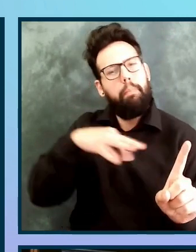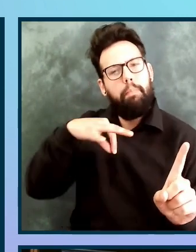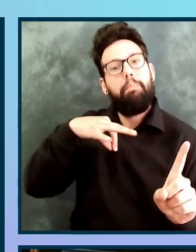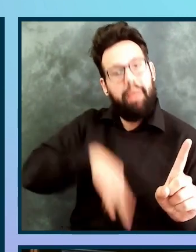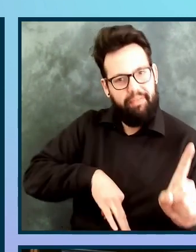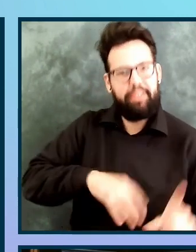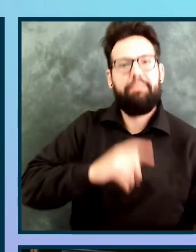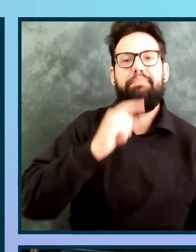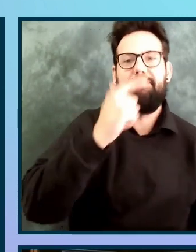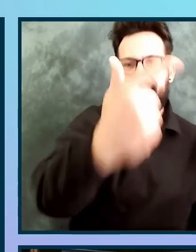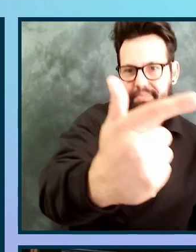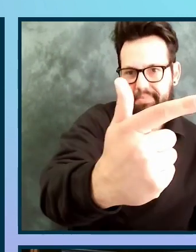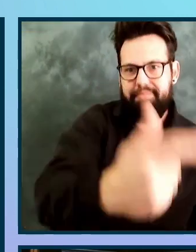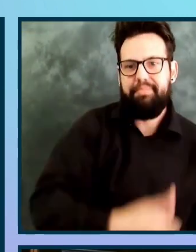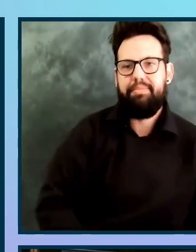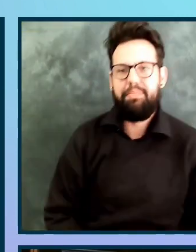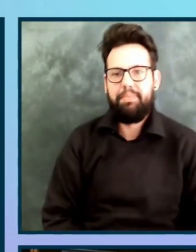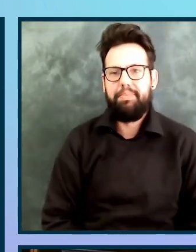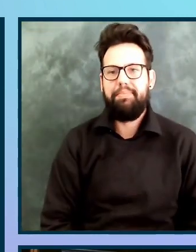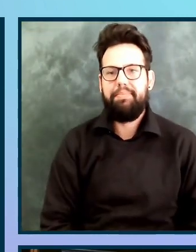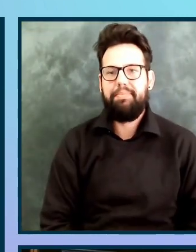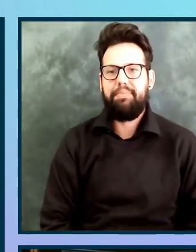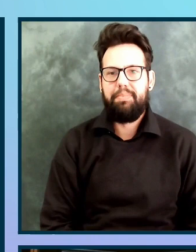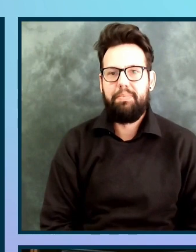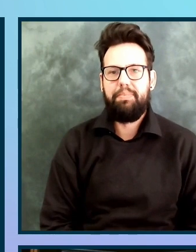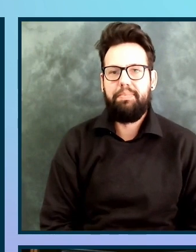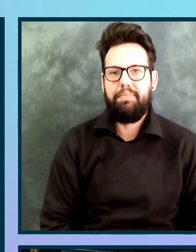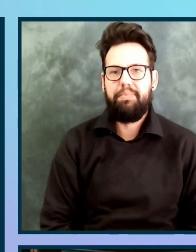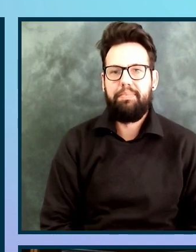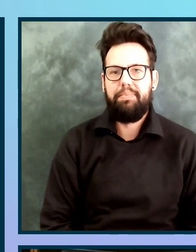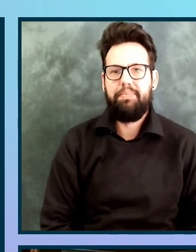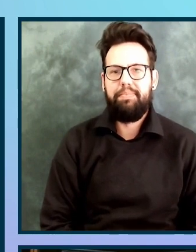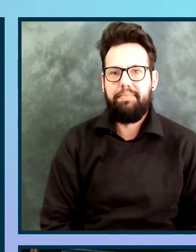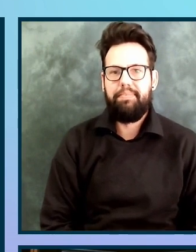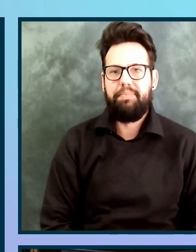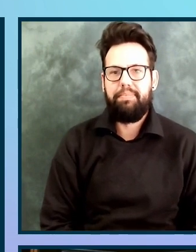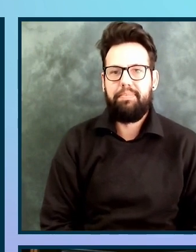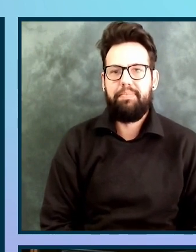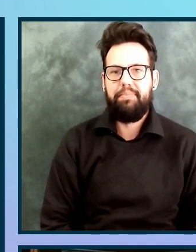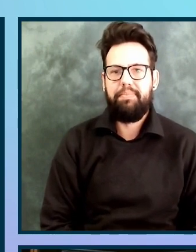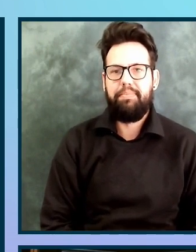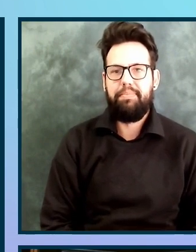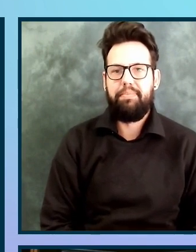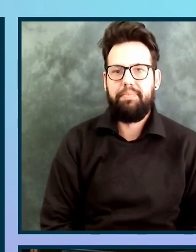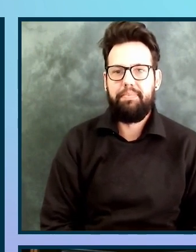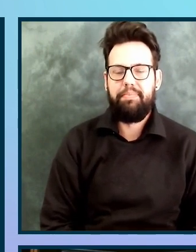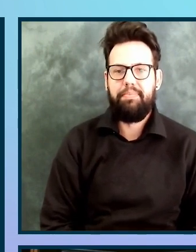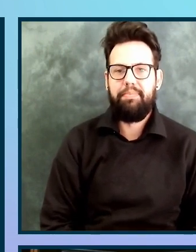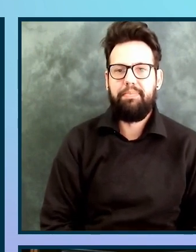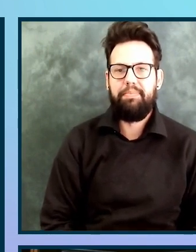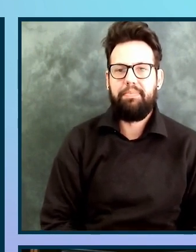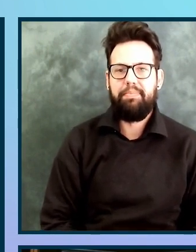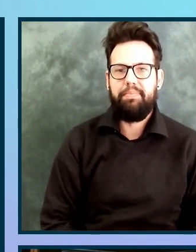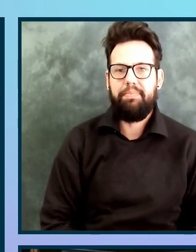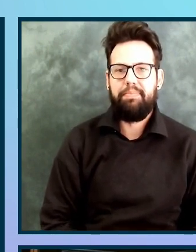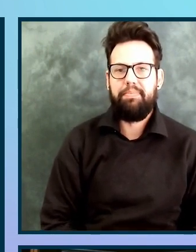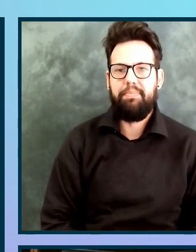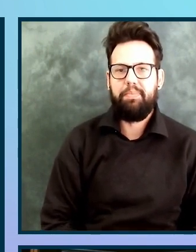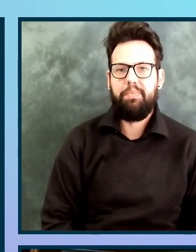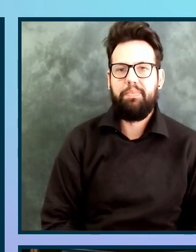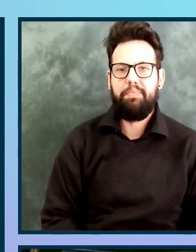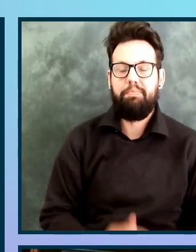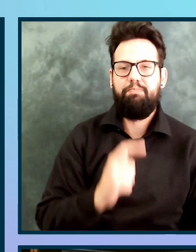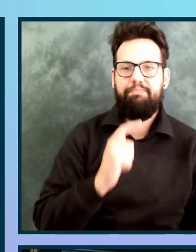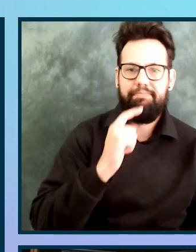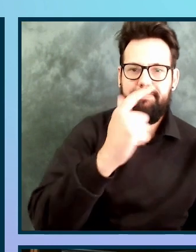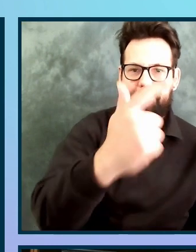or being more successful in our designs so that fewer bugs get to production and we don't have to redesign our components which